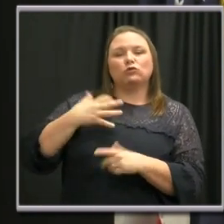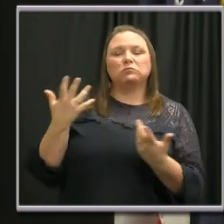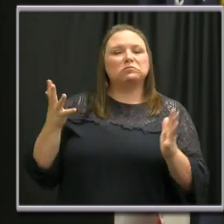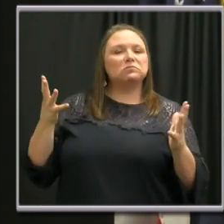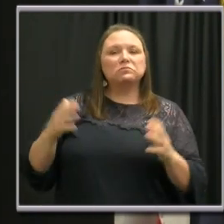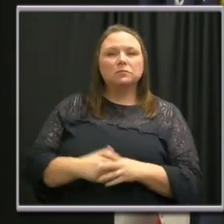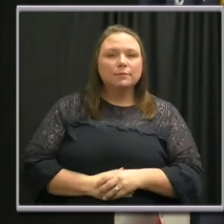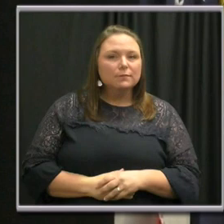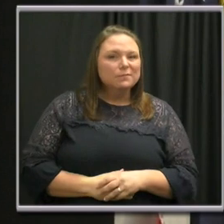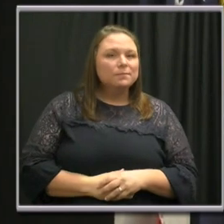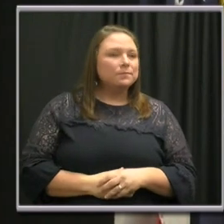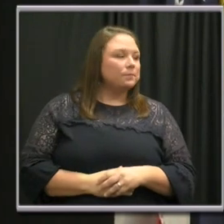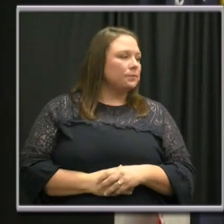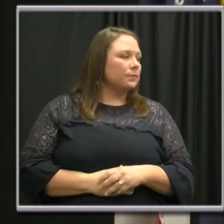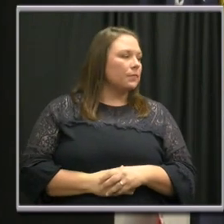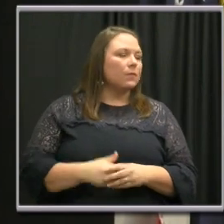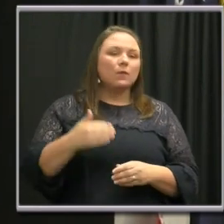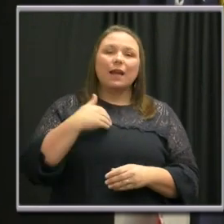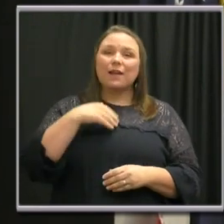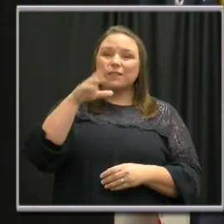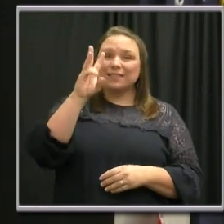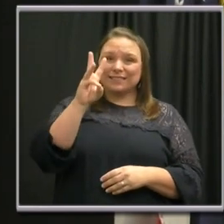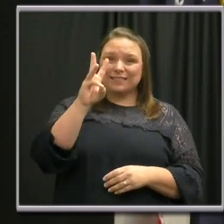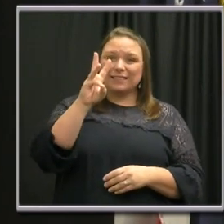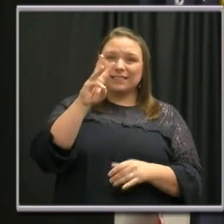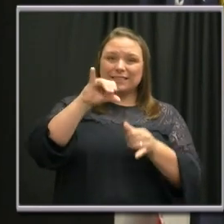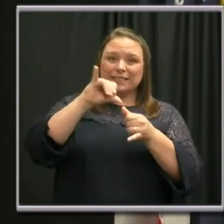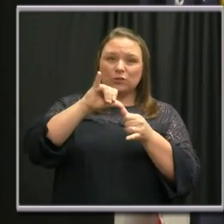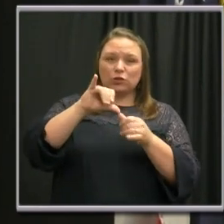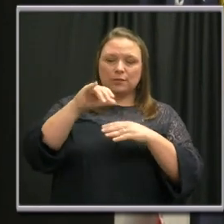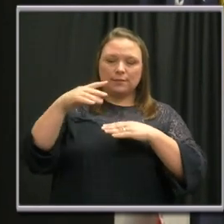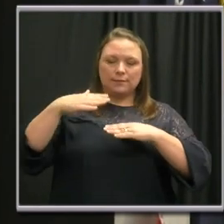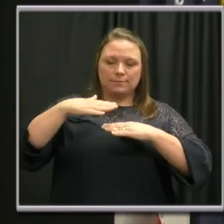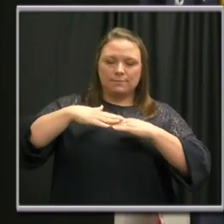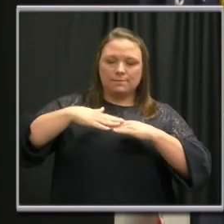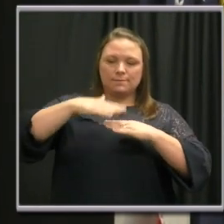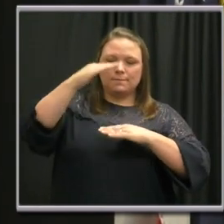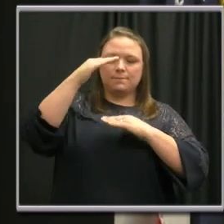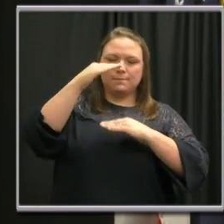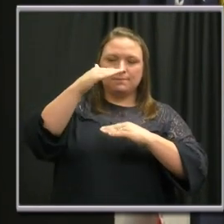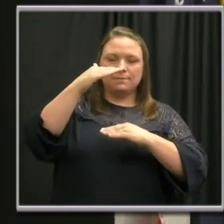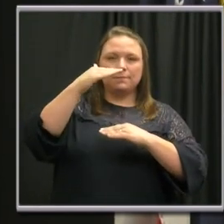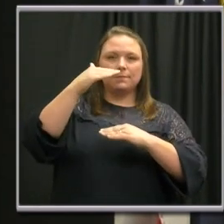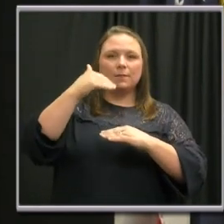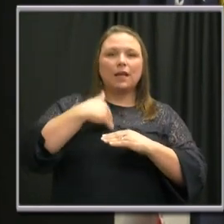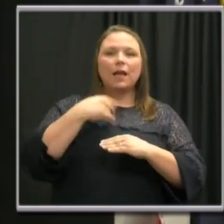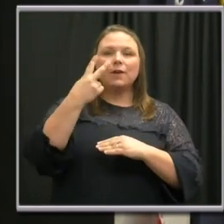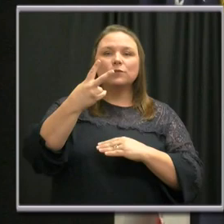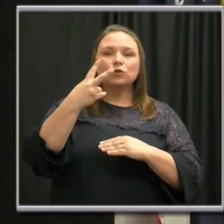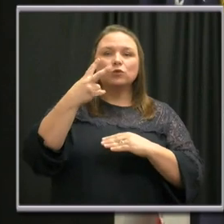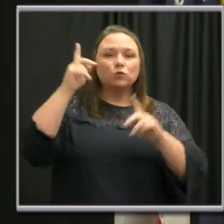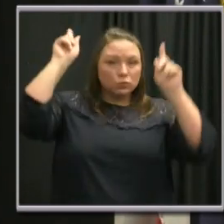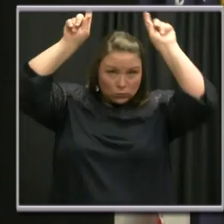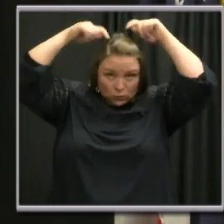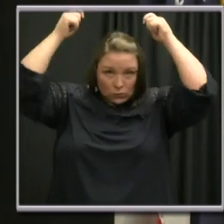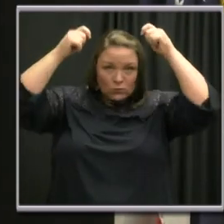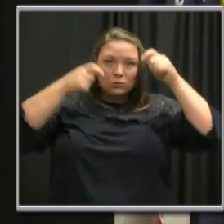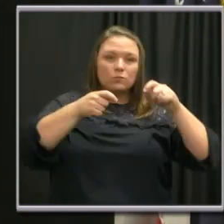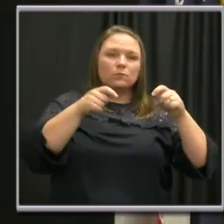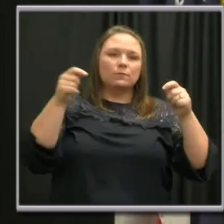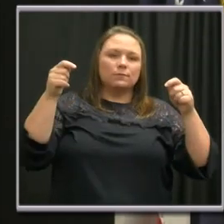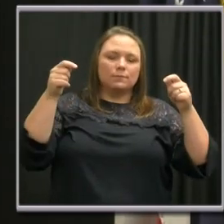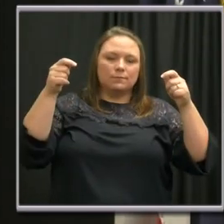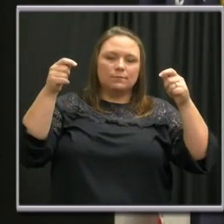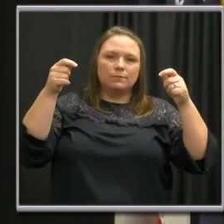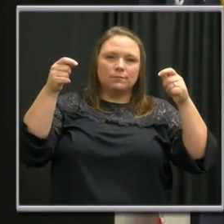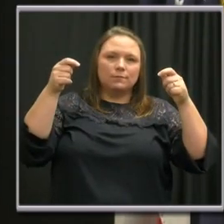You basically cut six inches from the bottom of the t-shirt. You take two scrunchies. You slide those down.